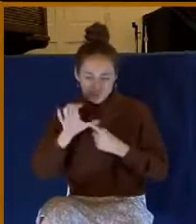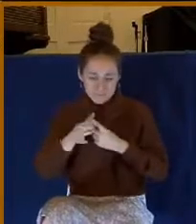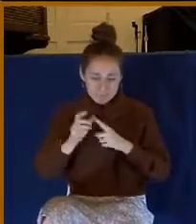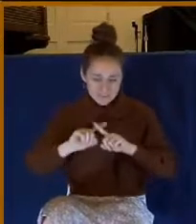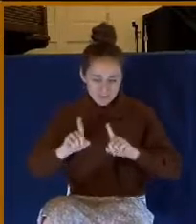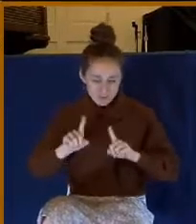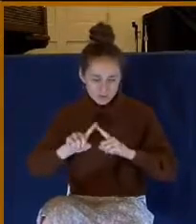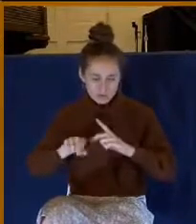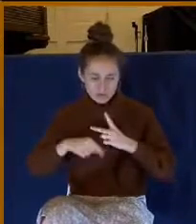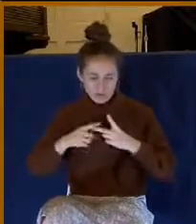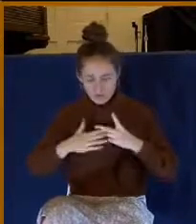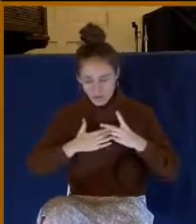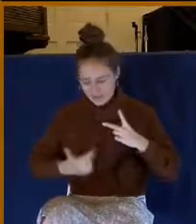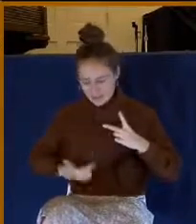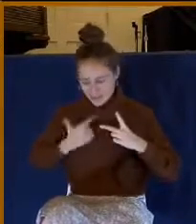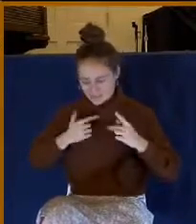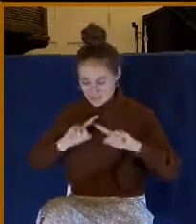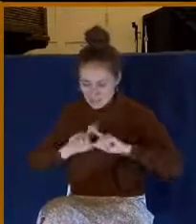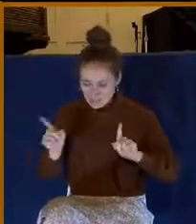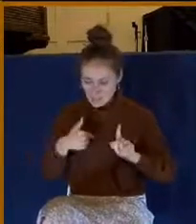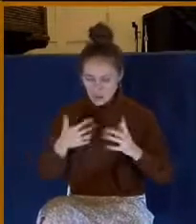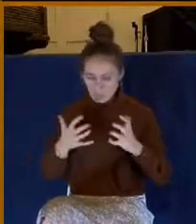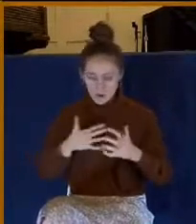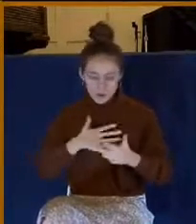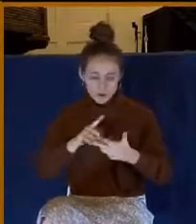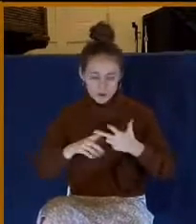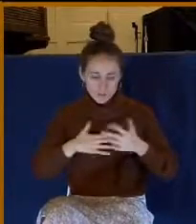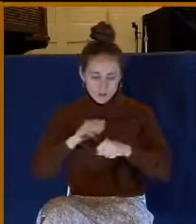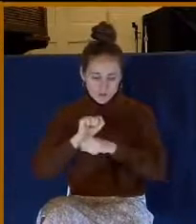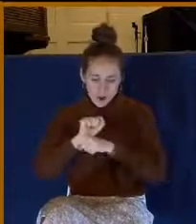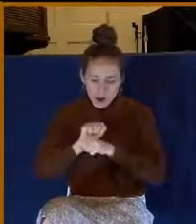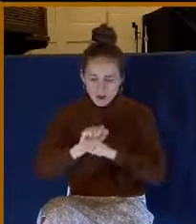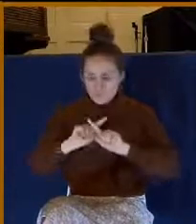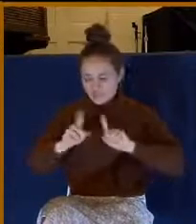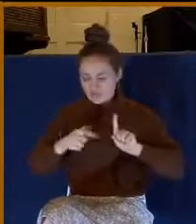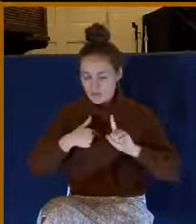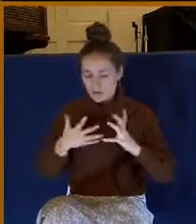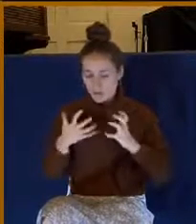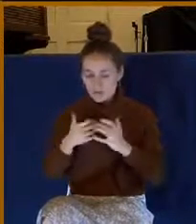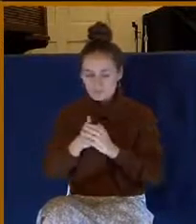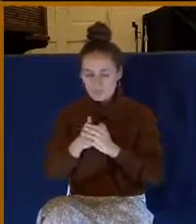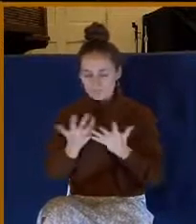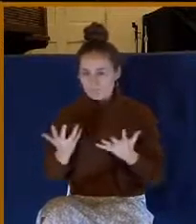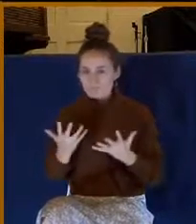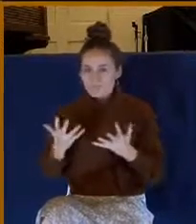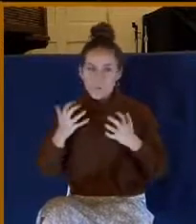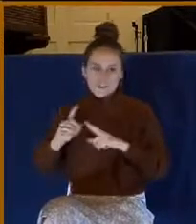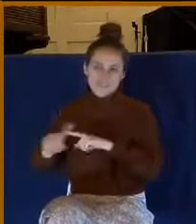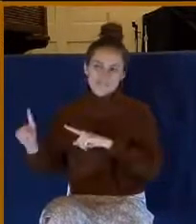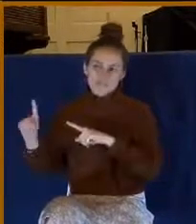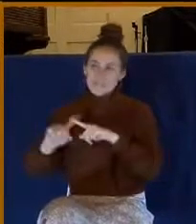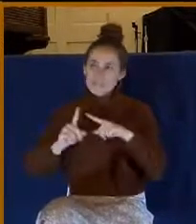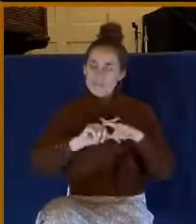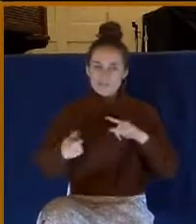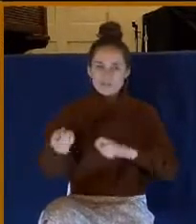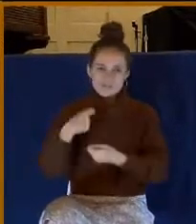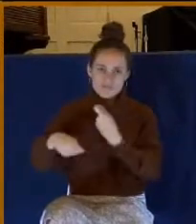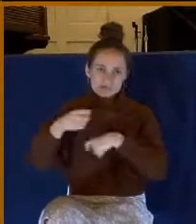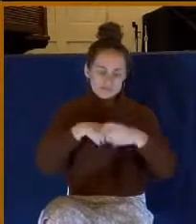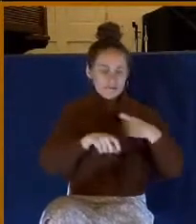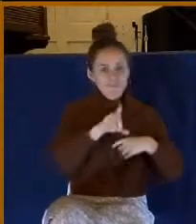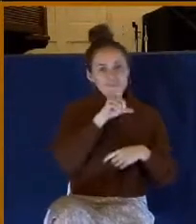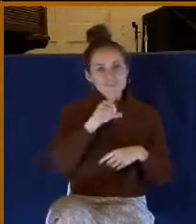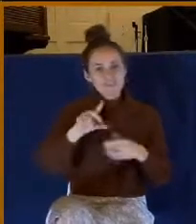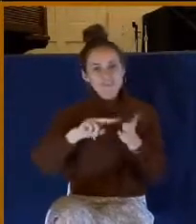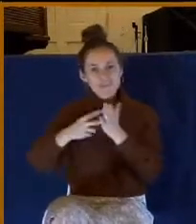life to be different. I want my job to be different. I want this to be different. And we are really despising the